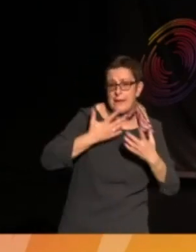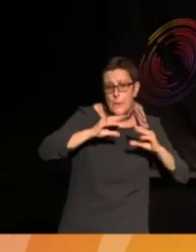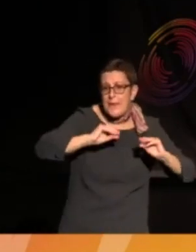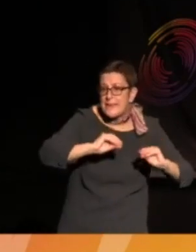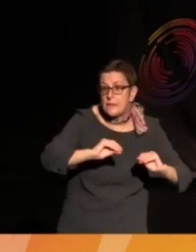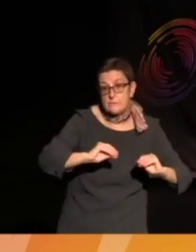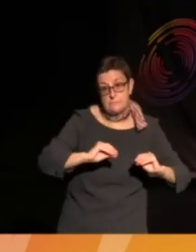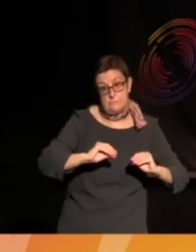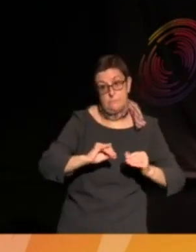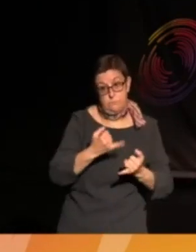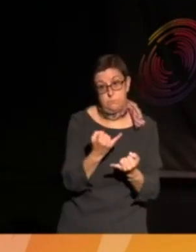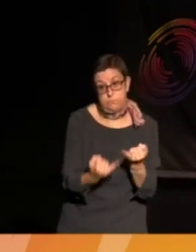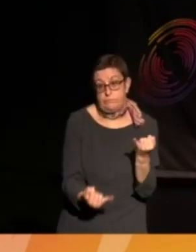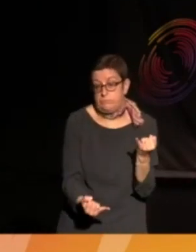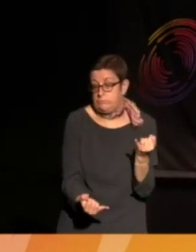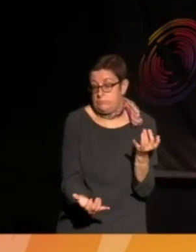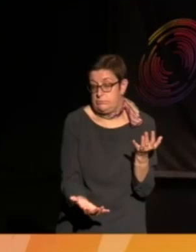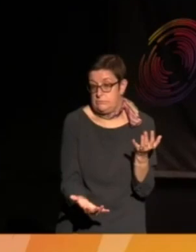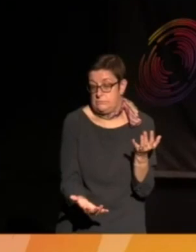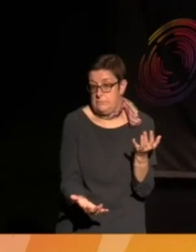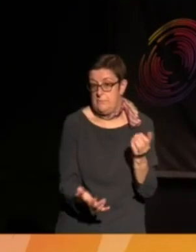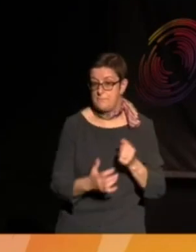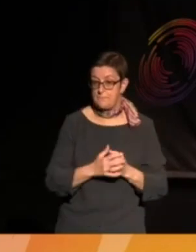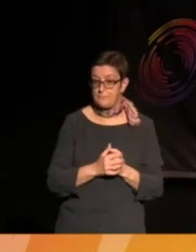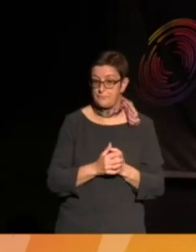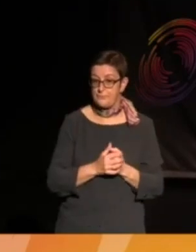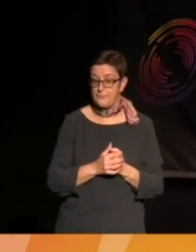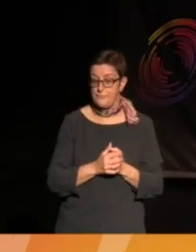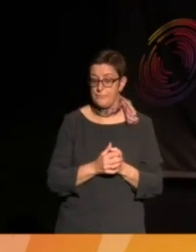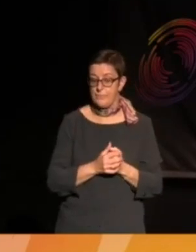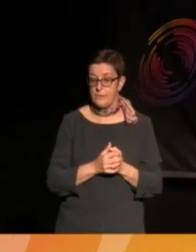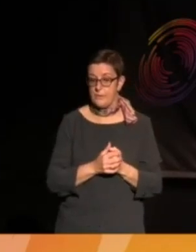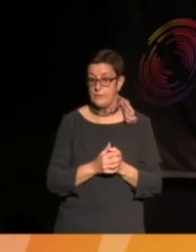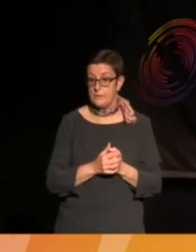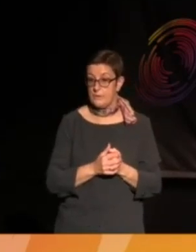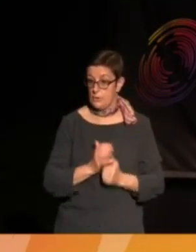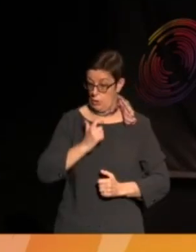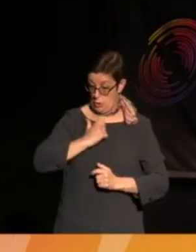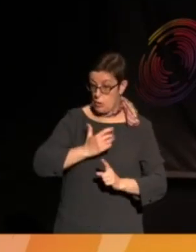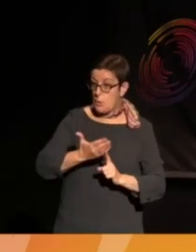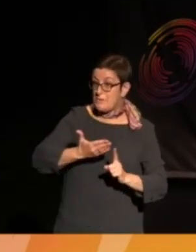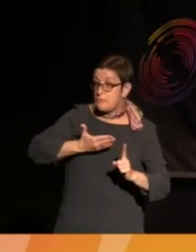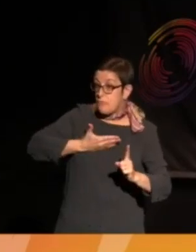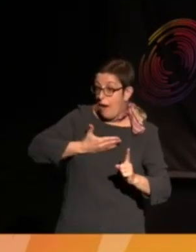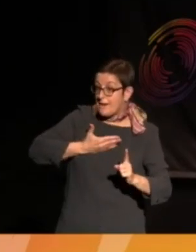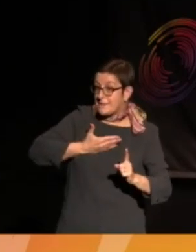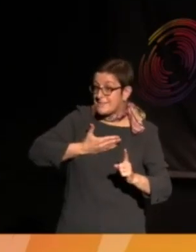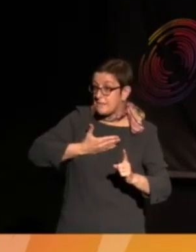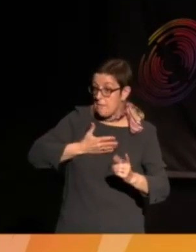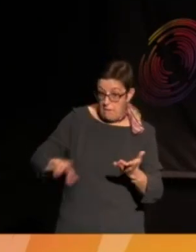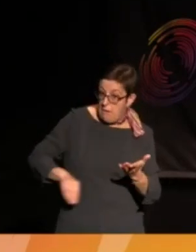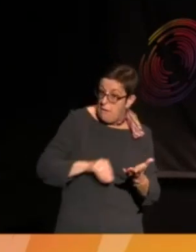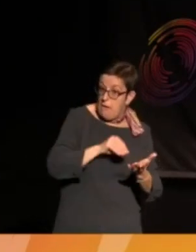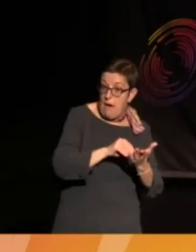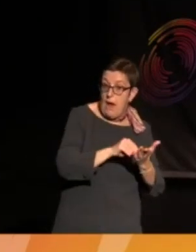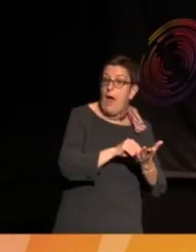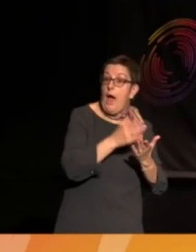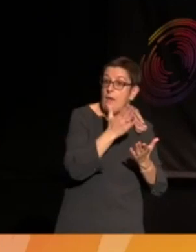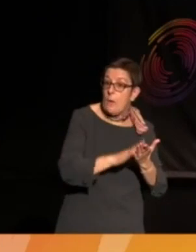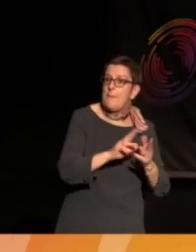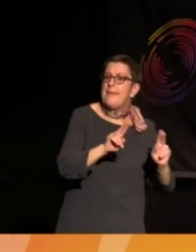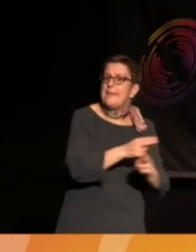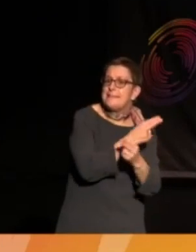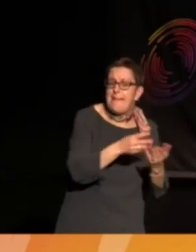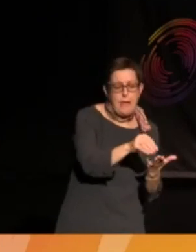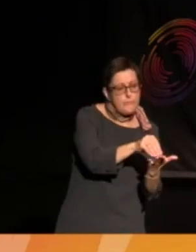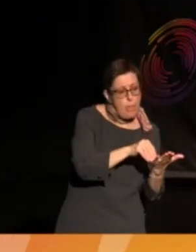it's worse than that, because even in human rights are not enshrined in UK law. There is an act of parliament that